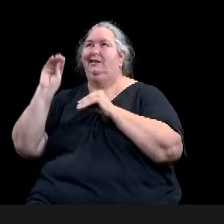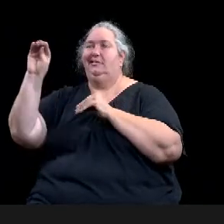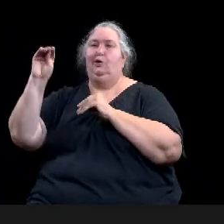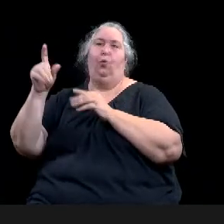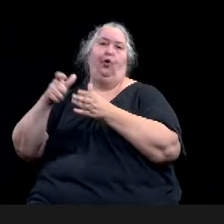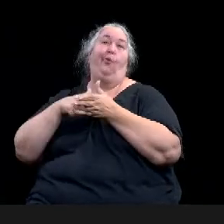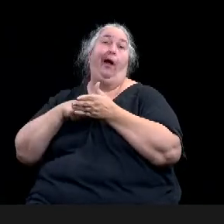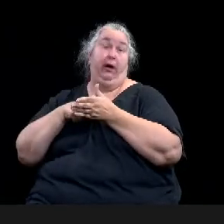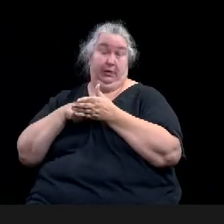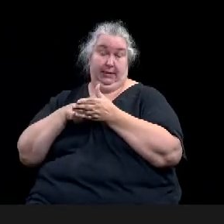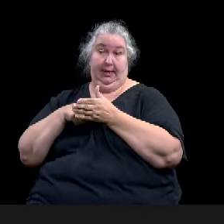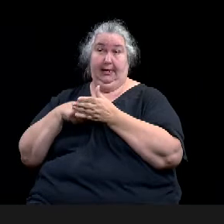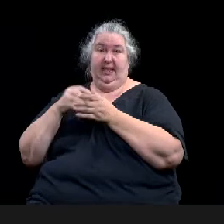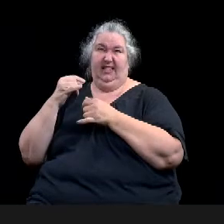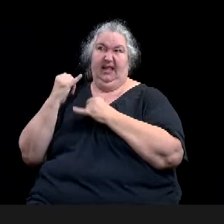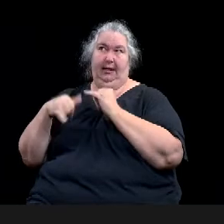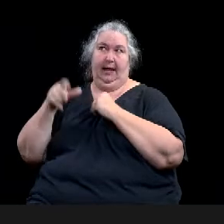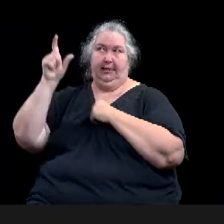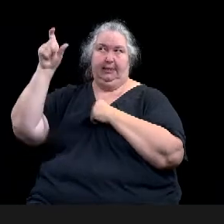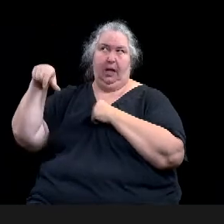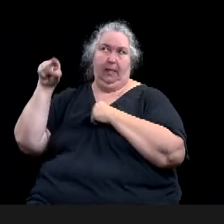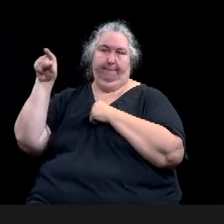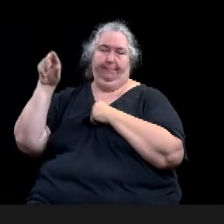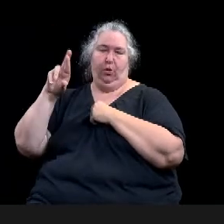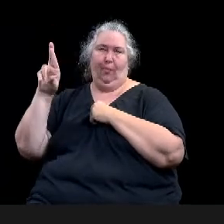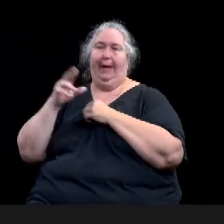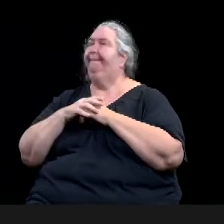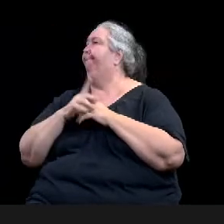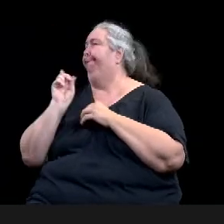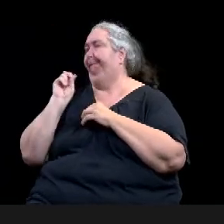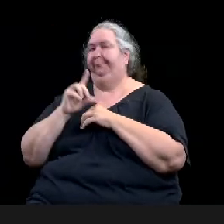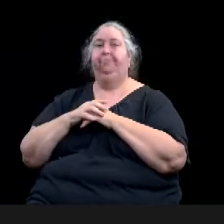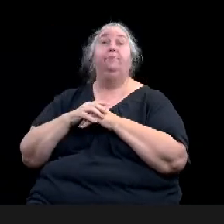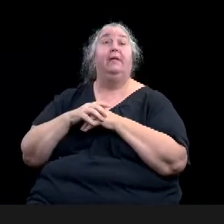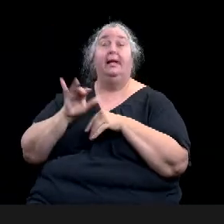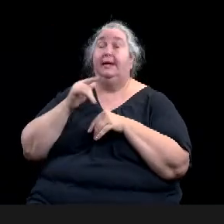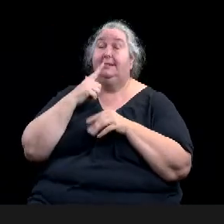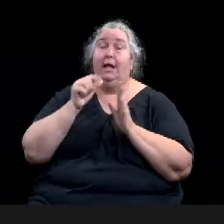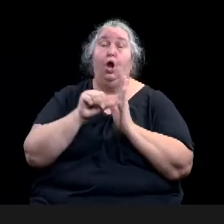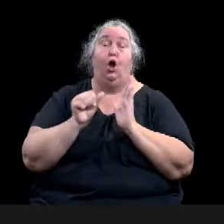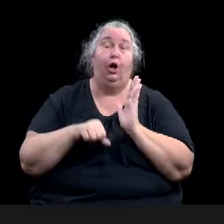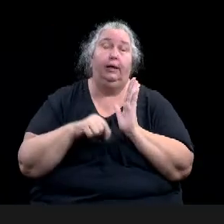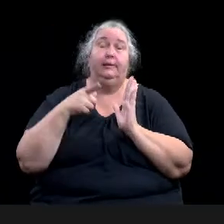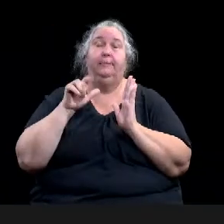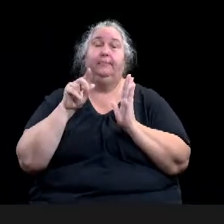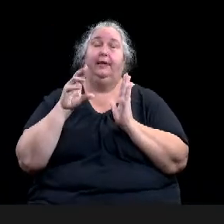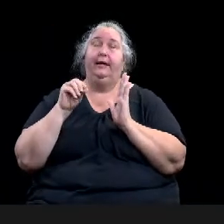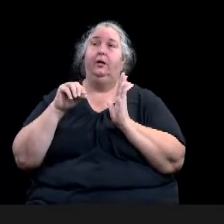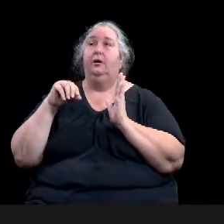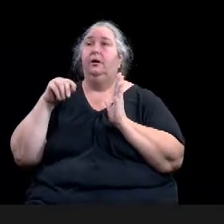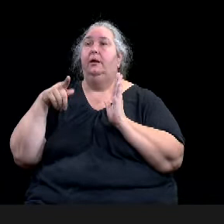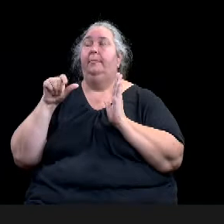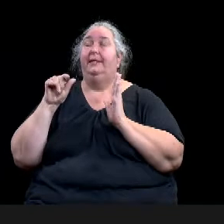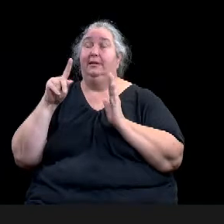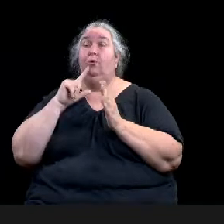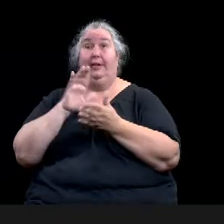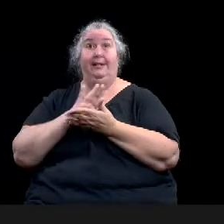really nice to talk to us, so they're listed here first. Um, and what you see is very